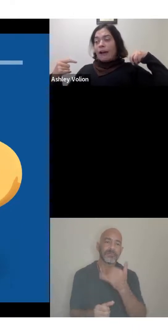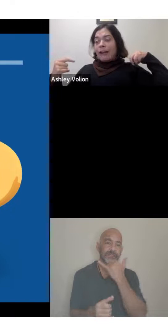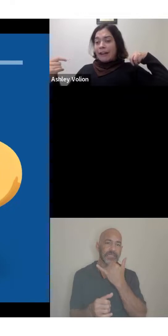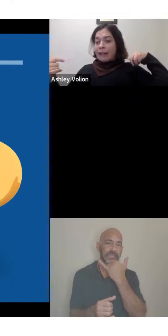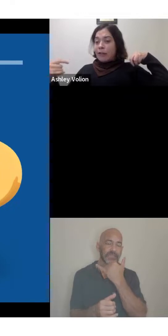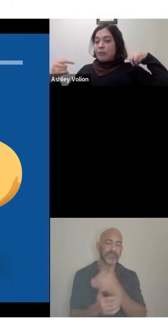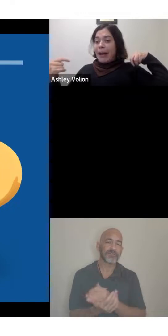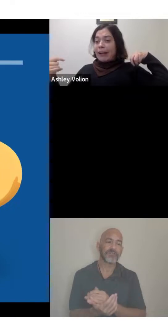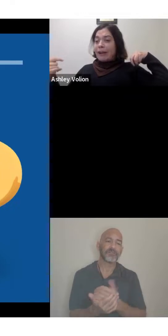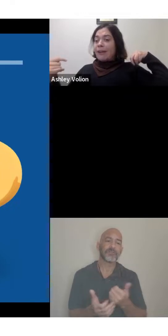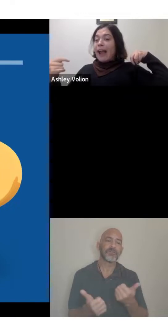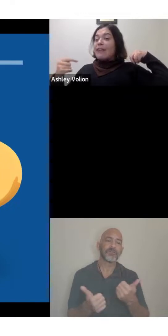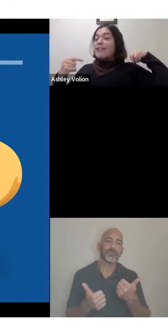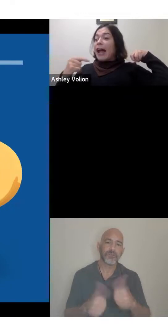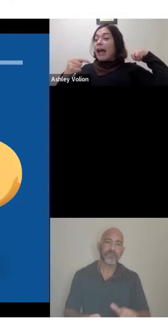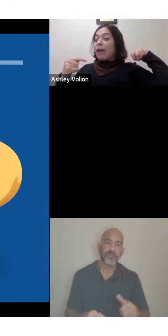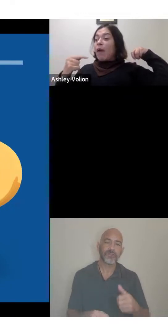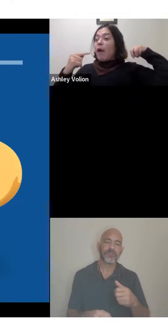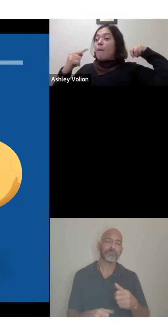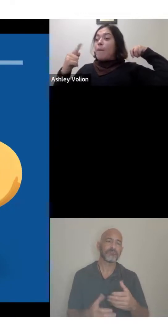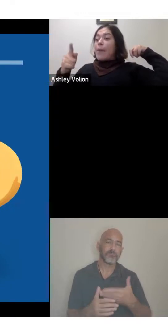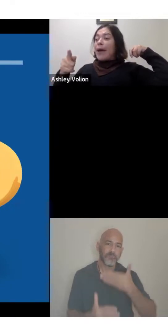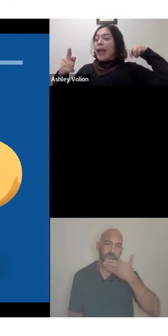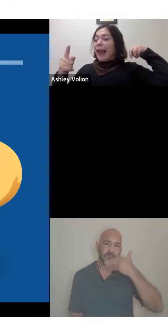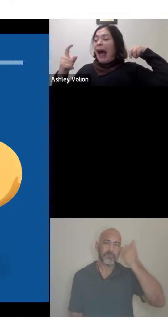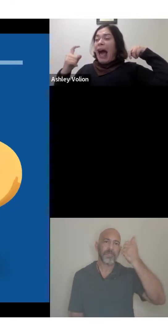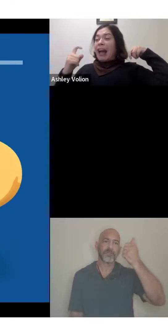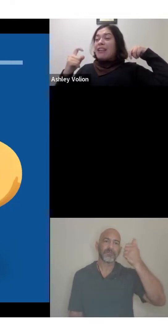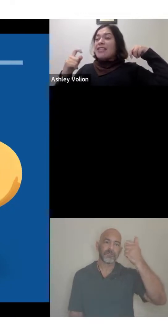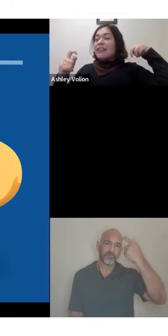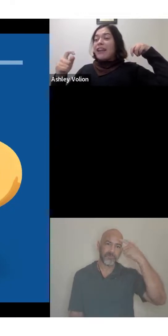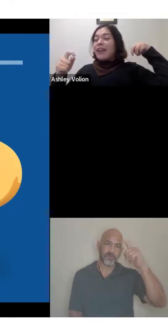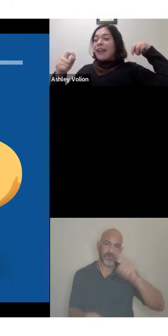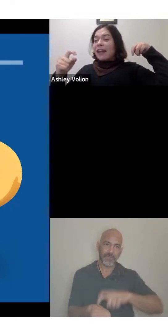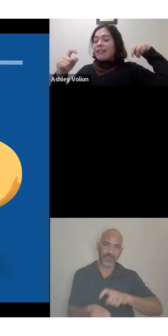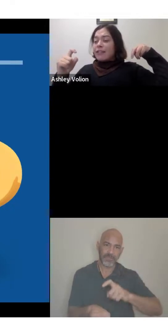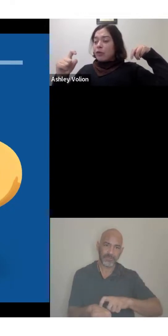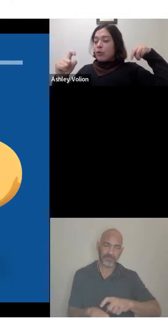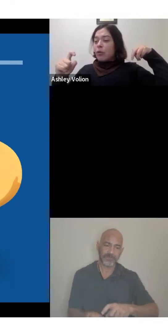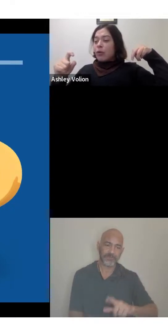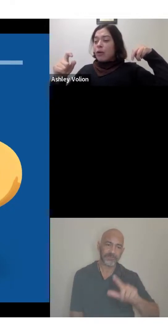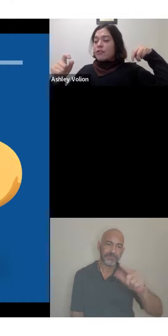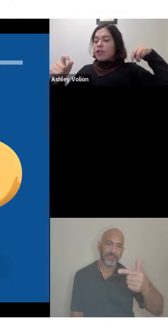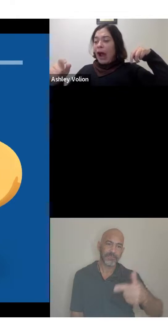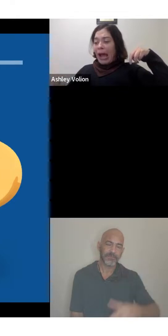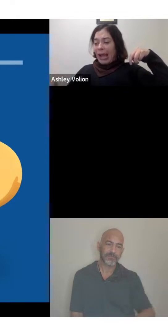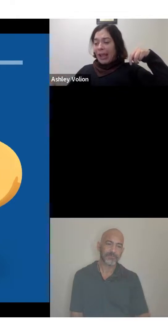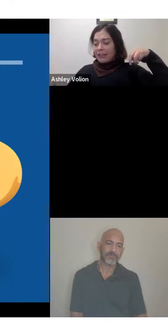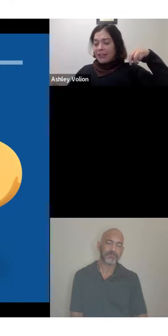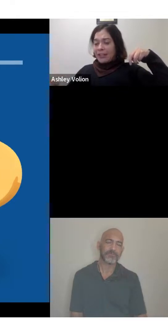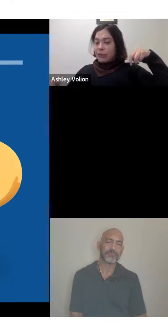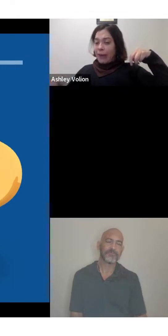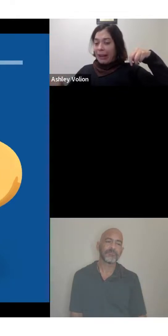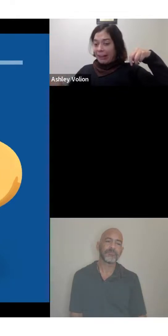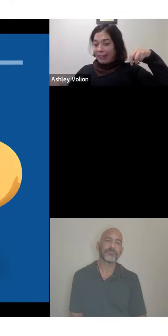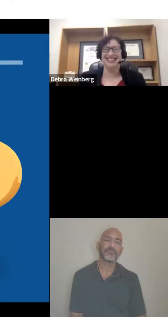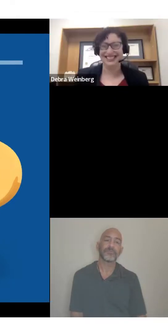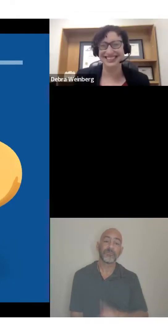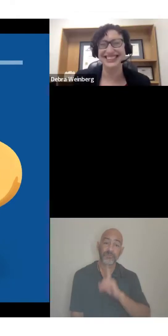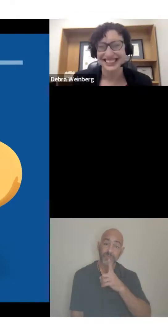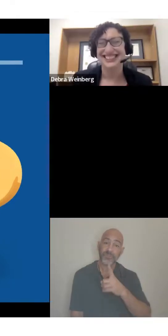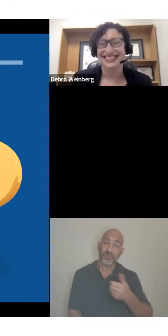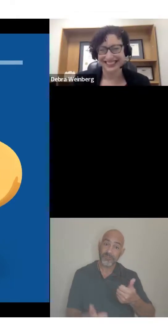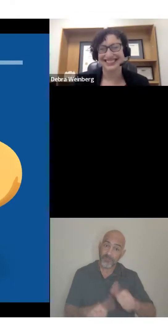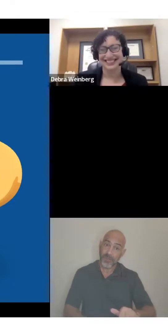harder to do better next time, but actually do try to do better.